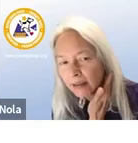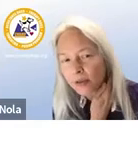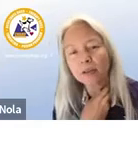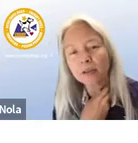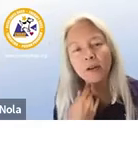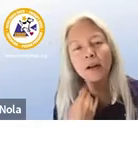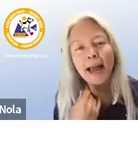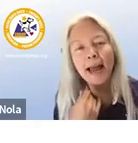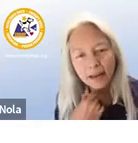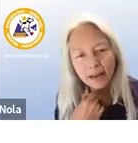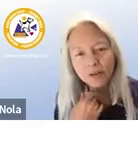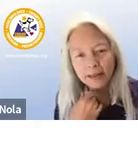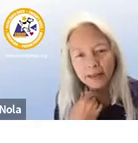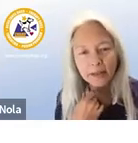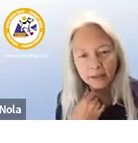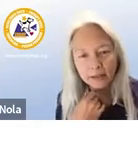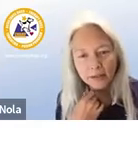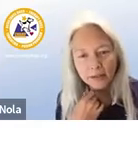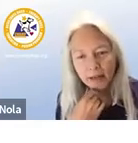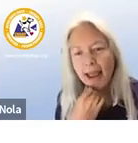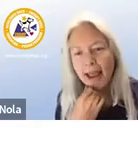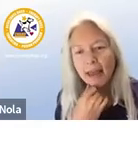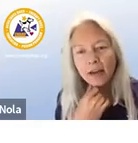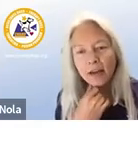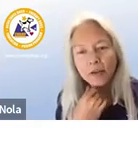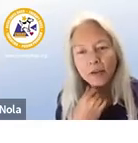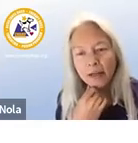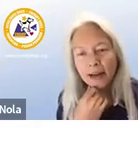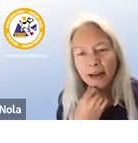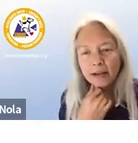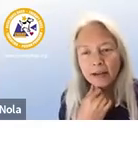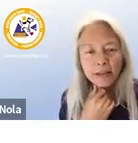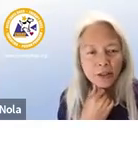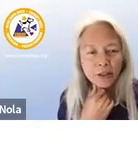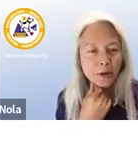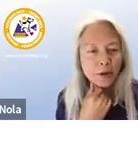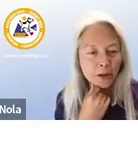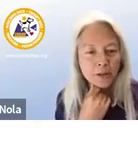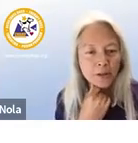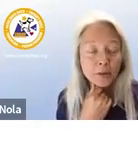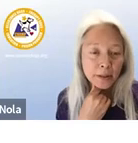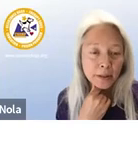psychiatric service dog has trained skills and they do need ada and doj requirements for being